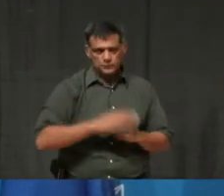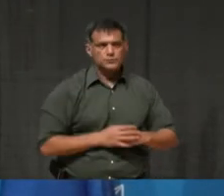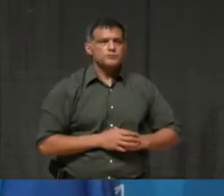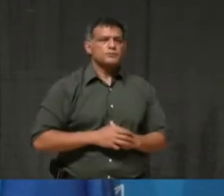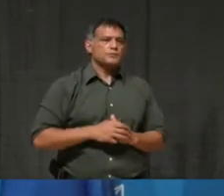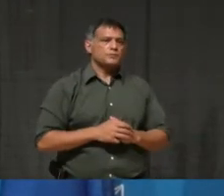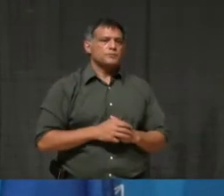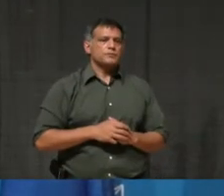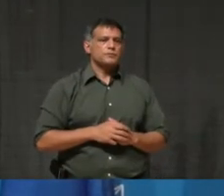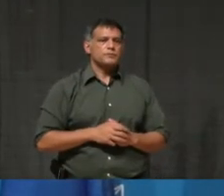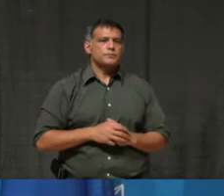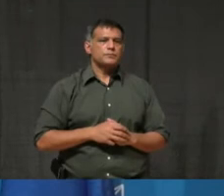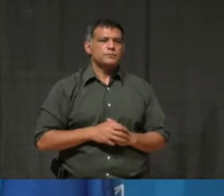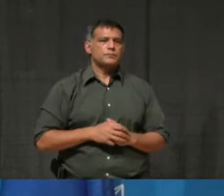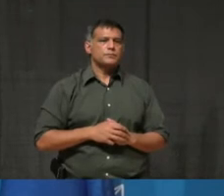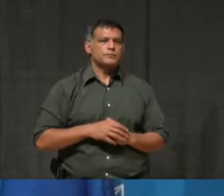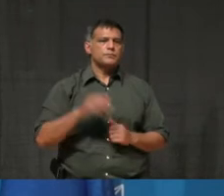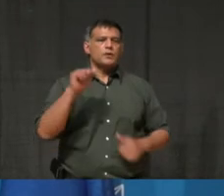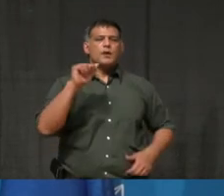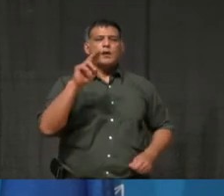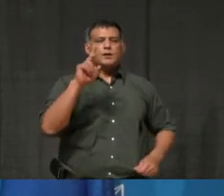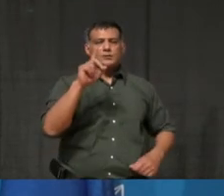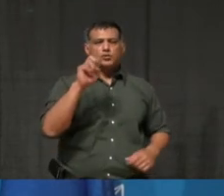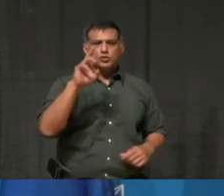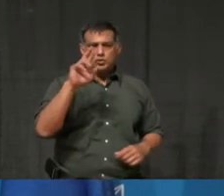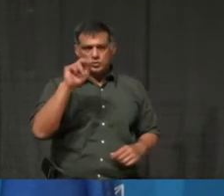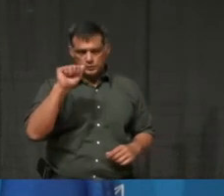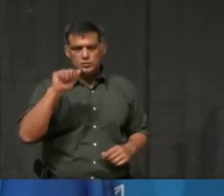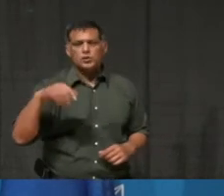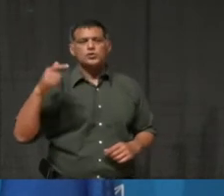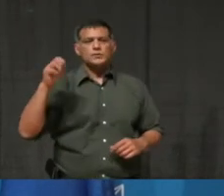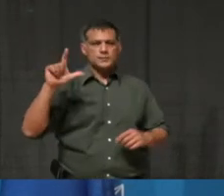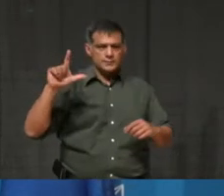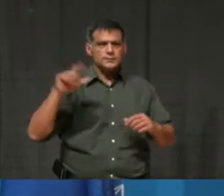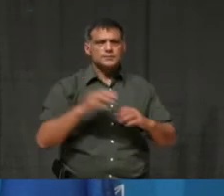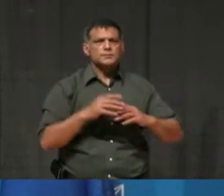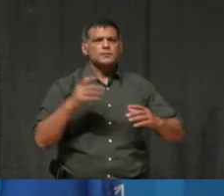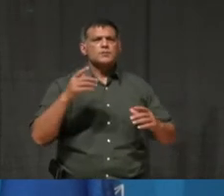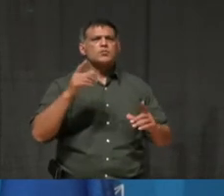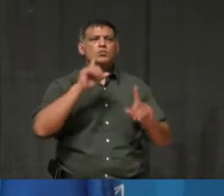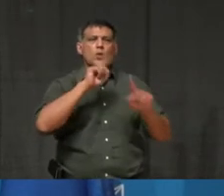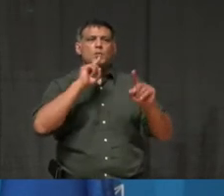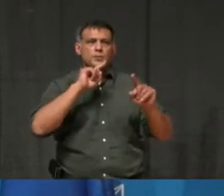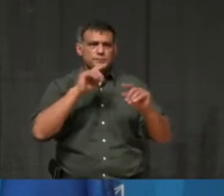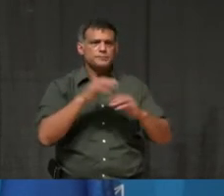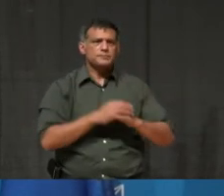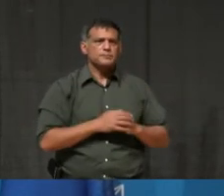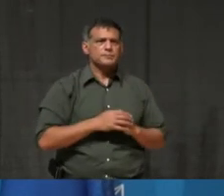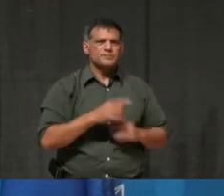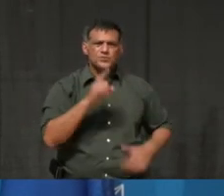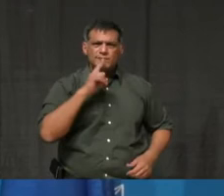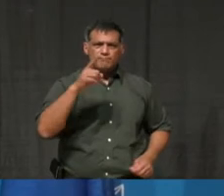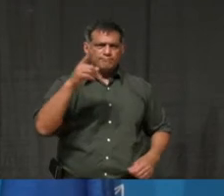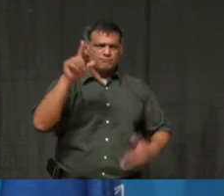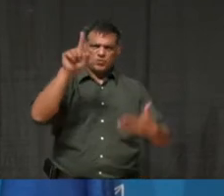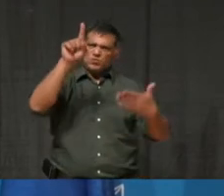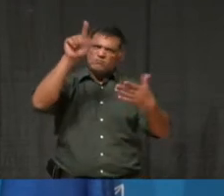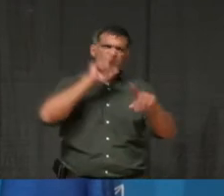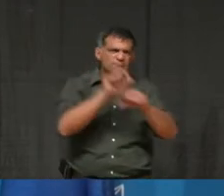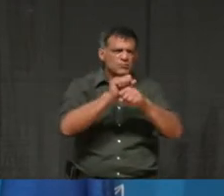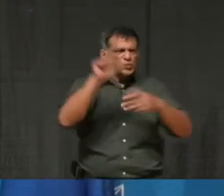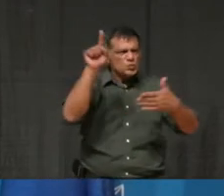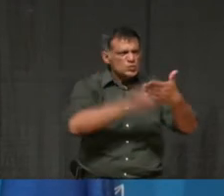The Auditor General of Ontario put out a report today that was quite critical of the province's